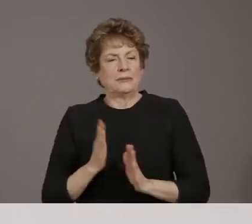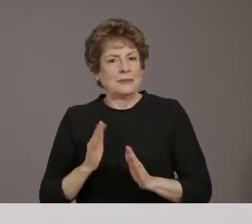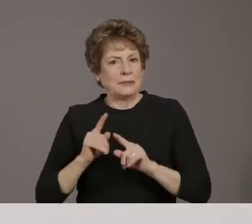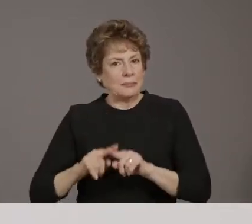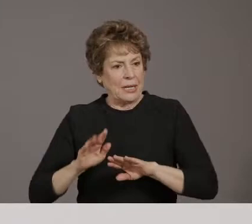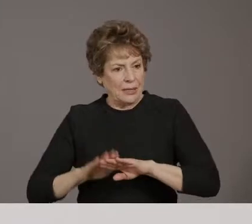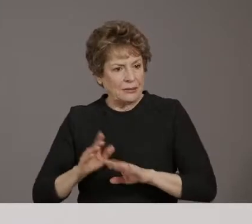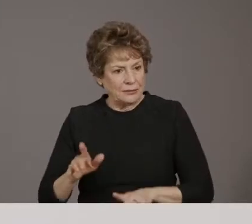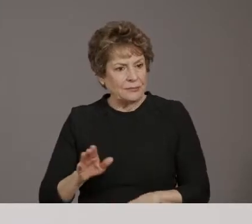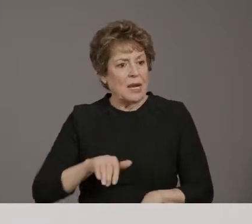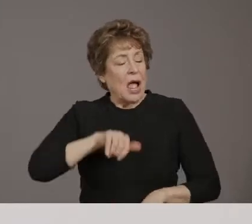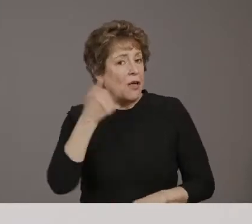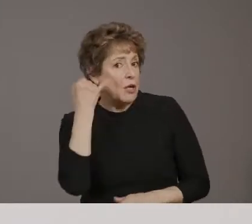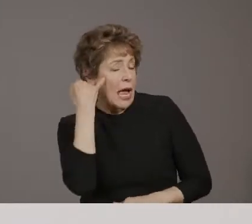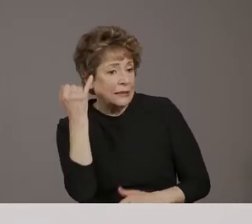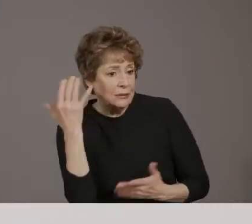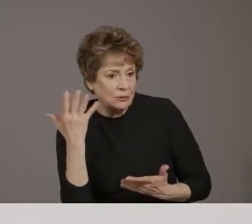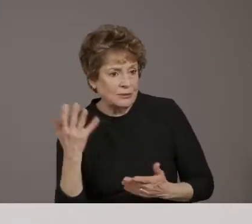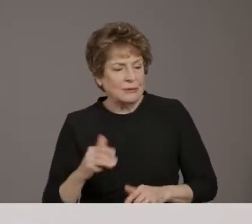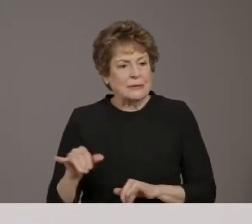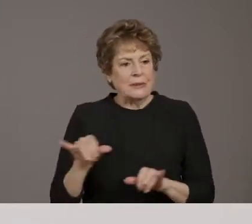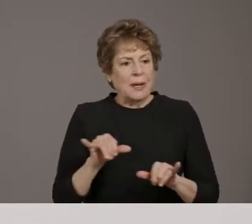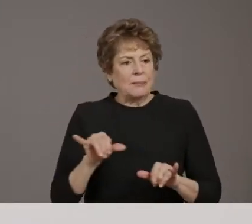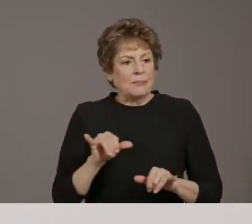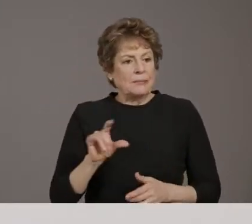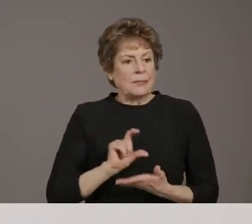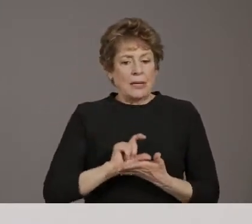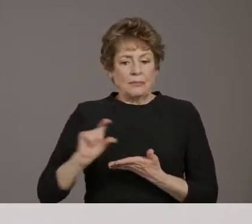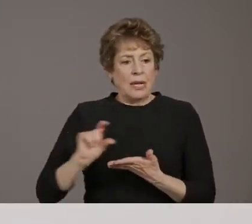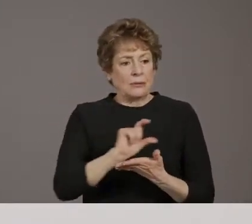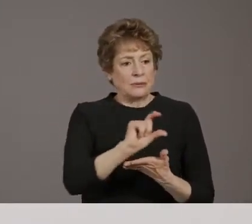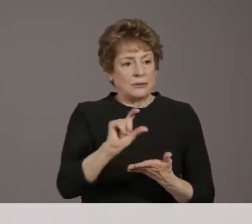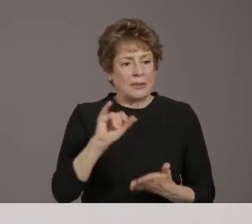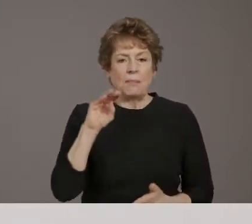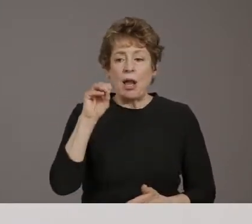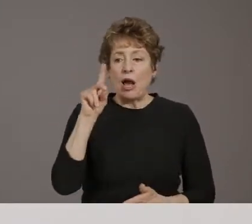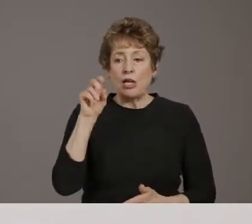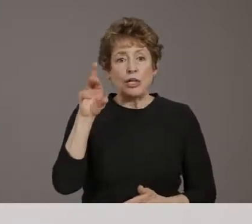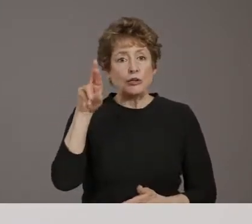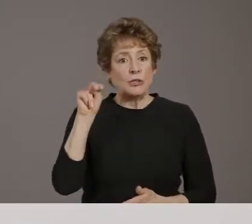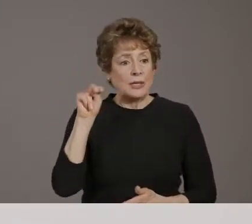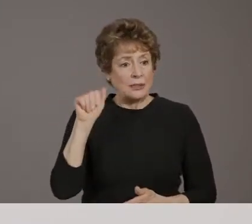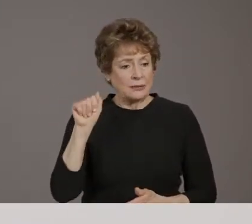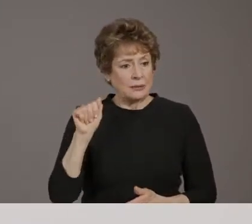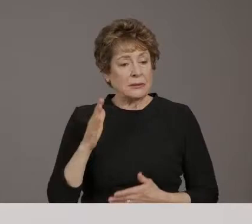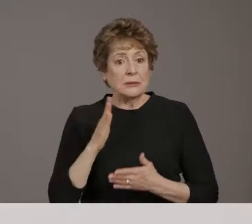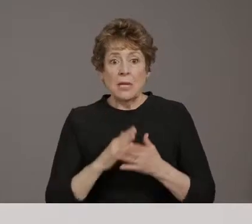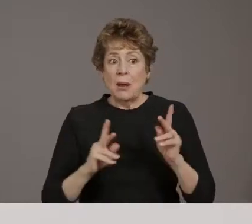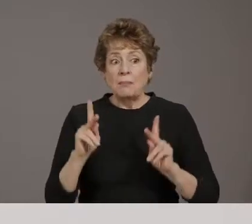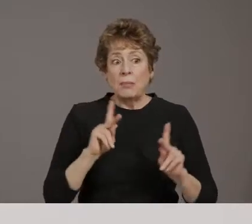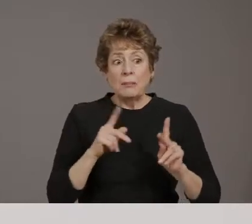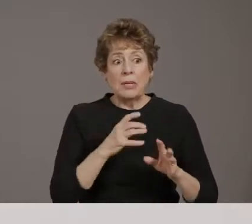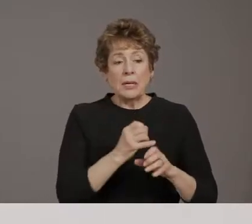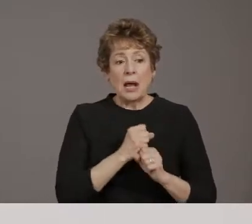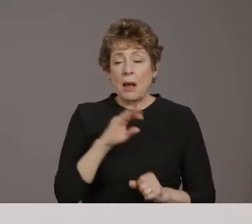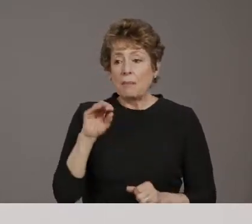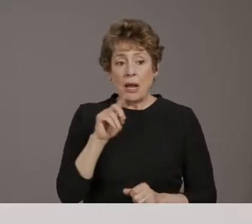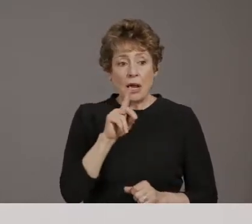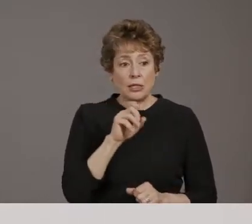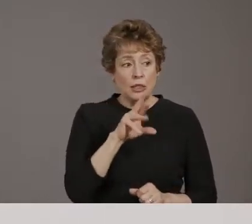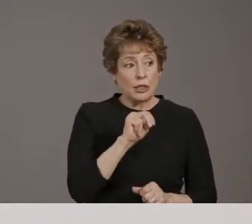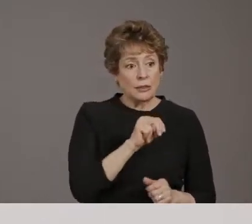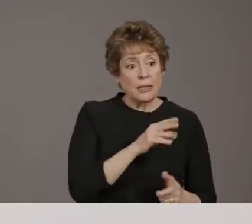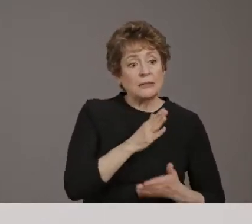the Moderna and, um, just have people, some providers may get Moderna, some providers may get the Janssen and then the